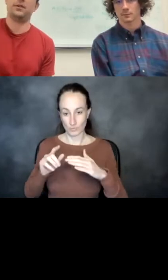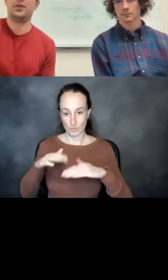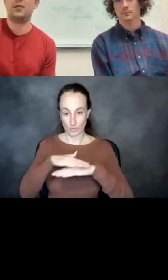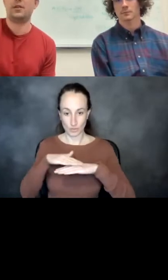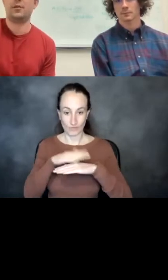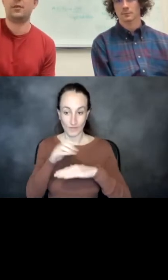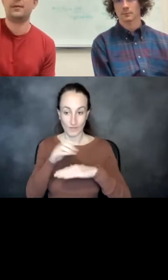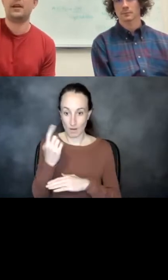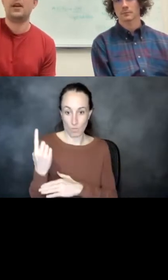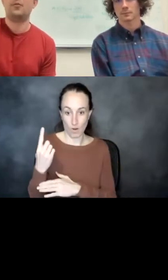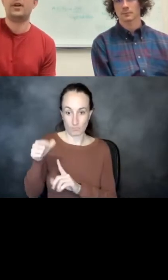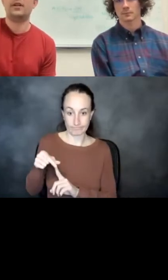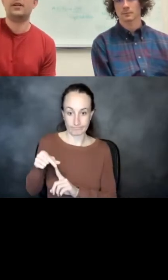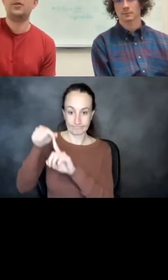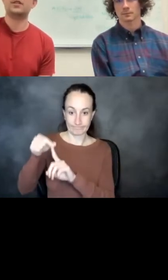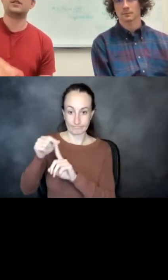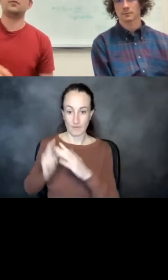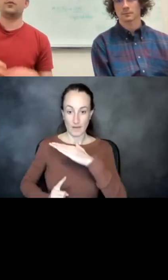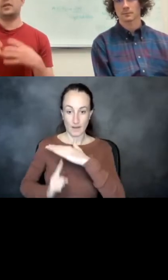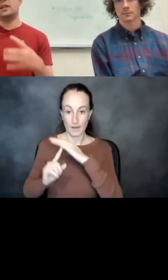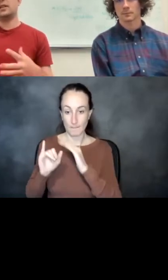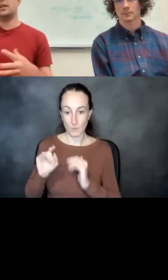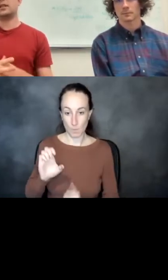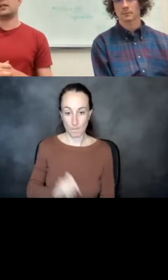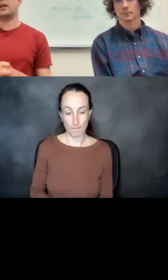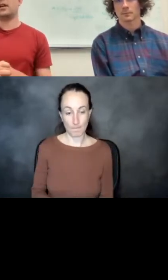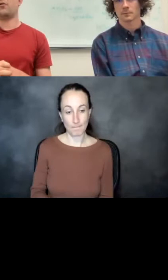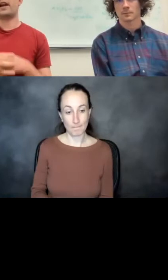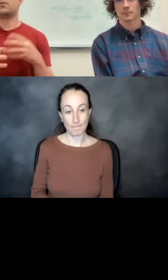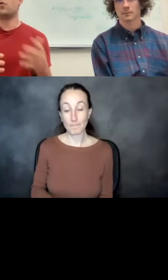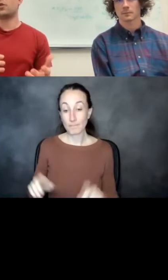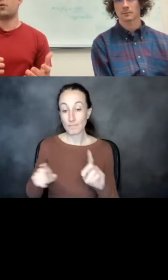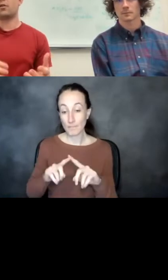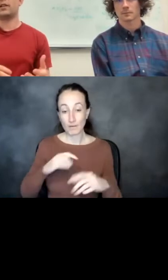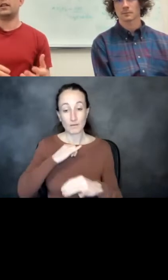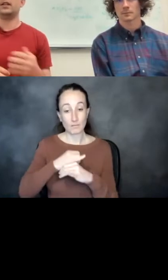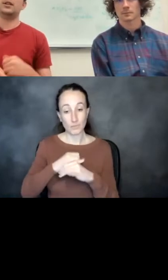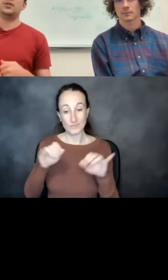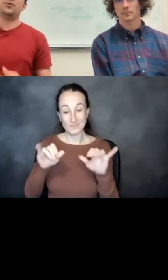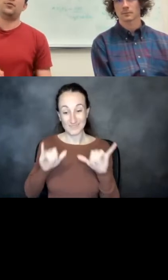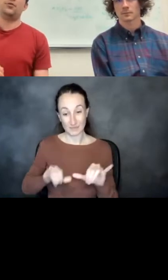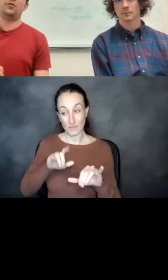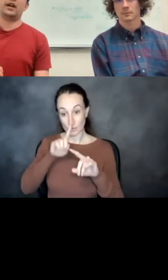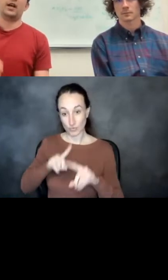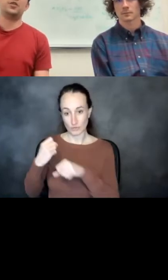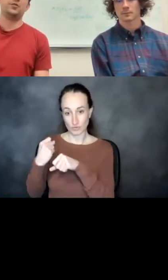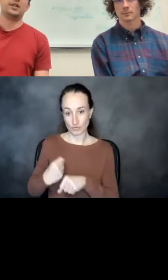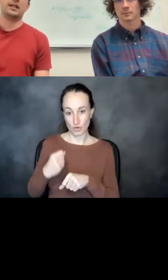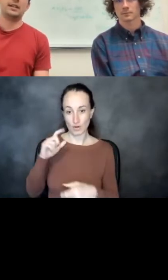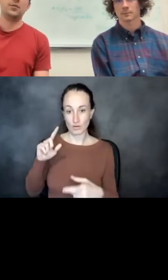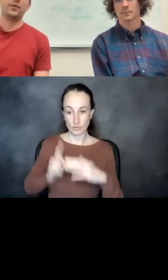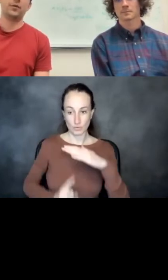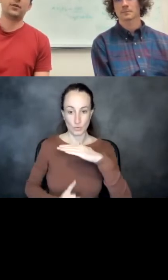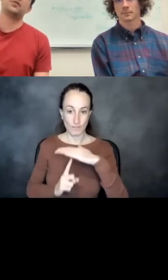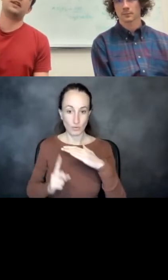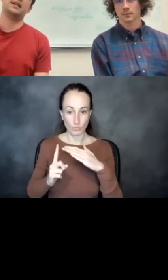privileged epitope. But the immune system does react more strongly to epitopes that